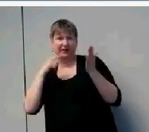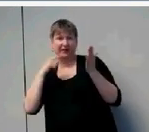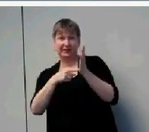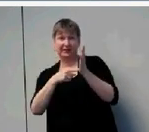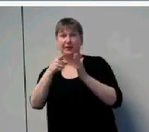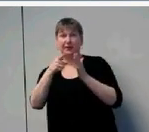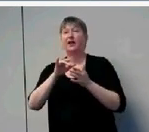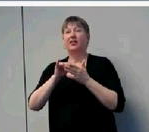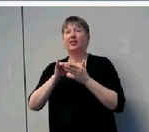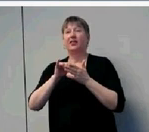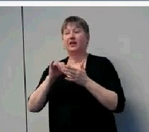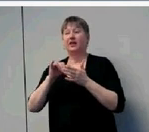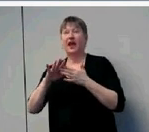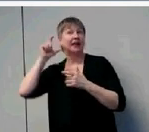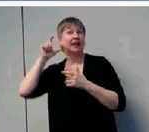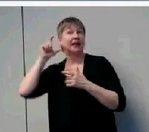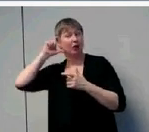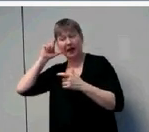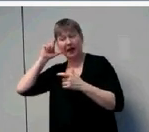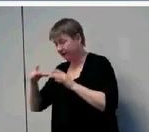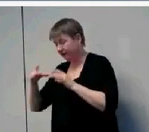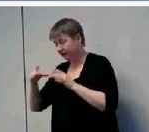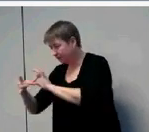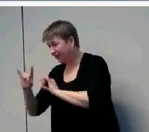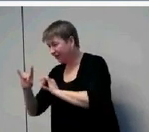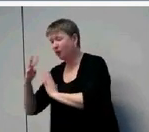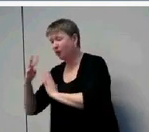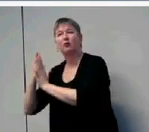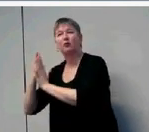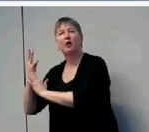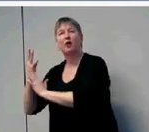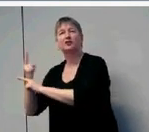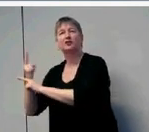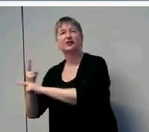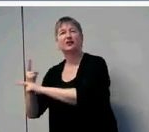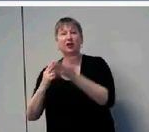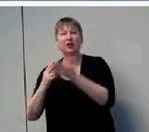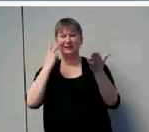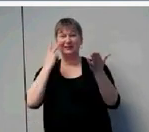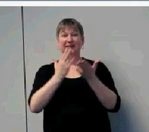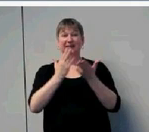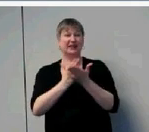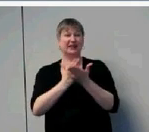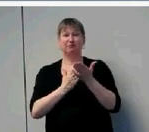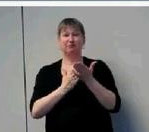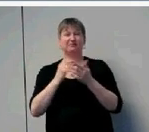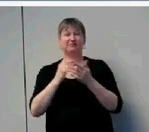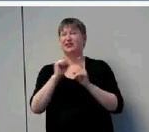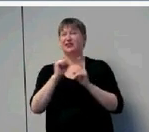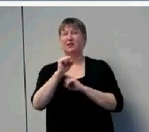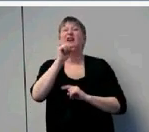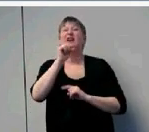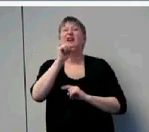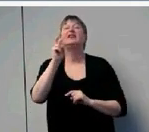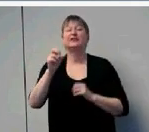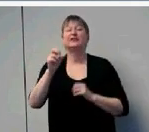on data logging, and you can see there are situations where they don't even try and a number of situations where